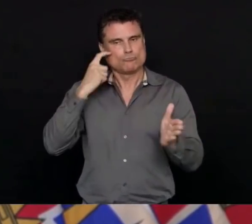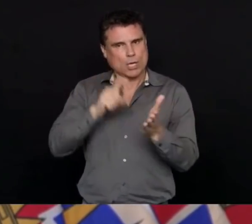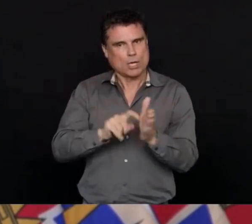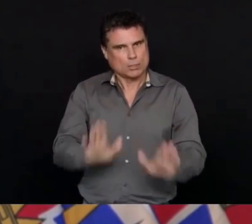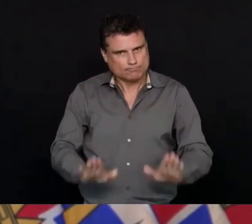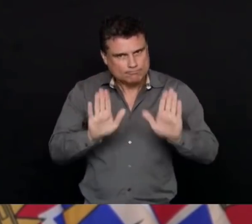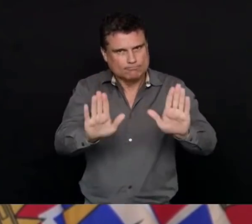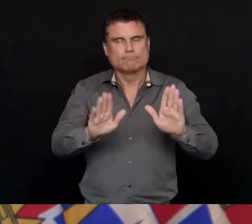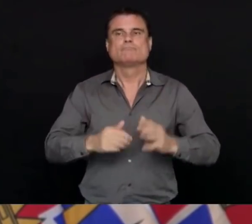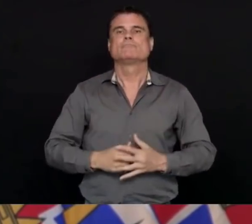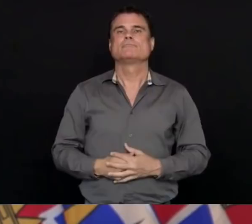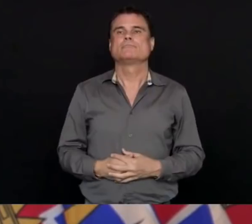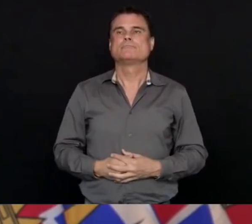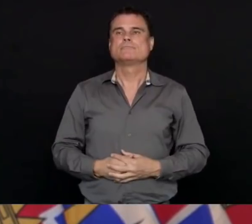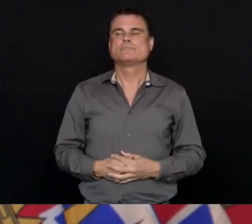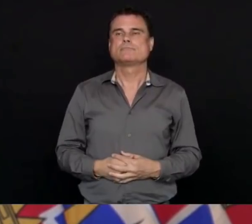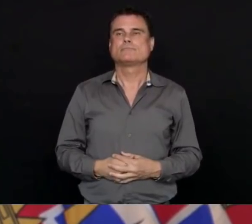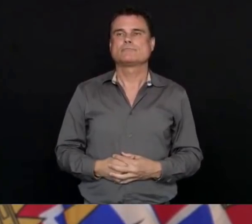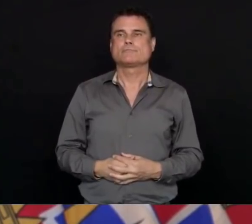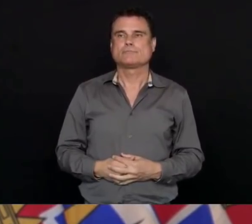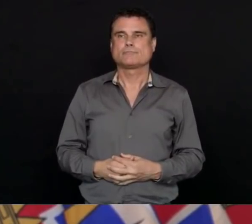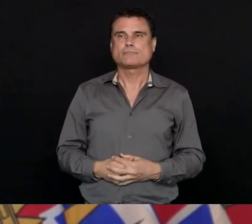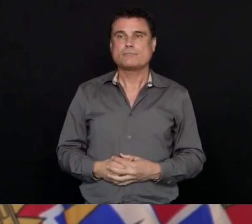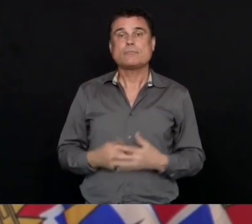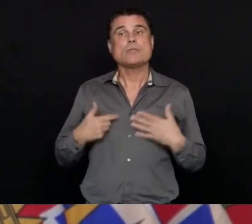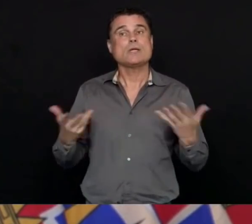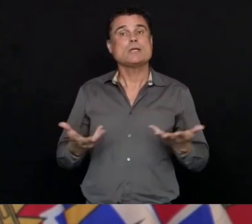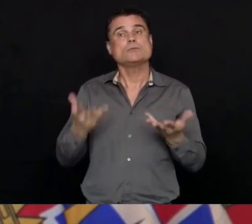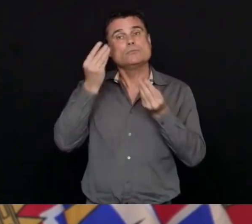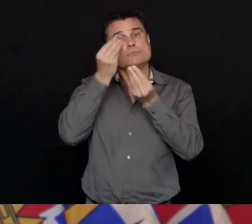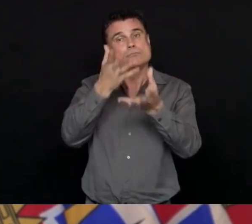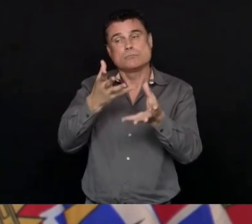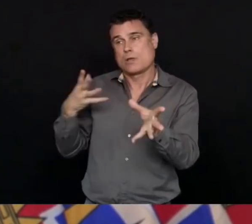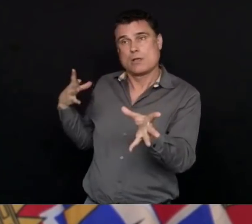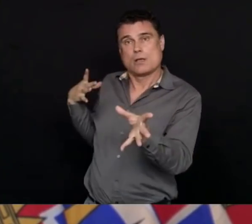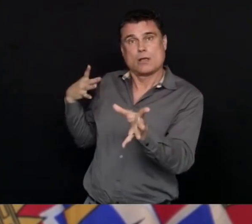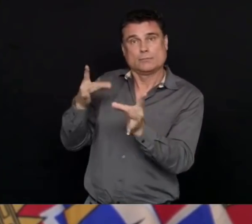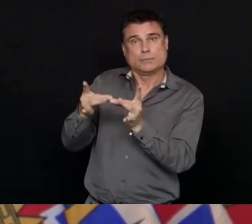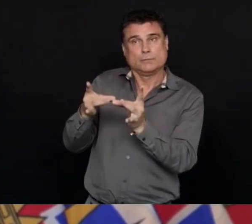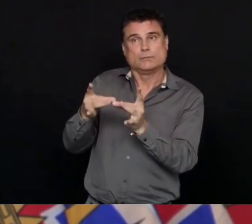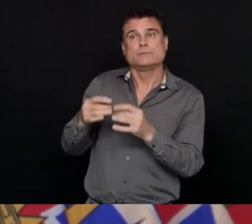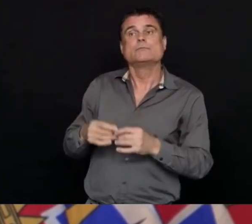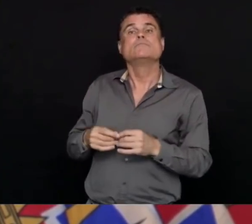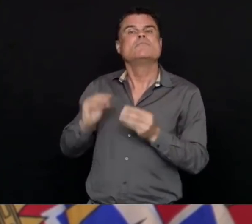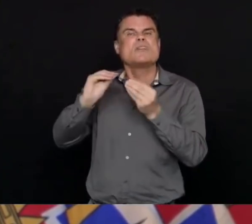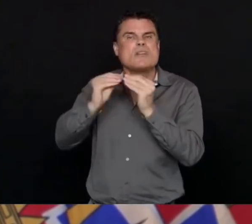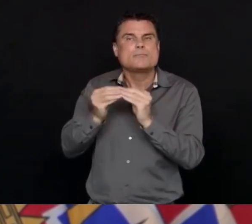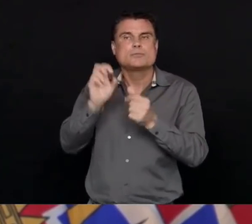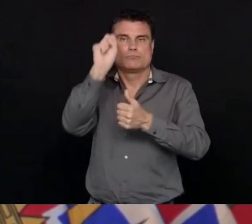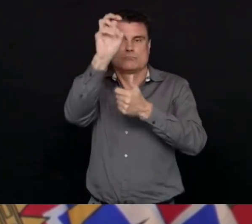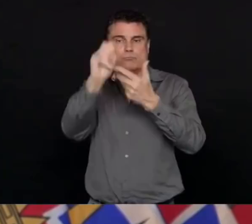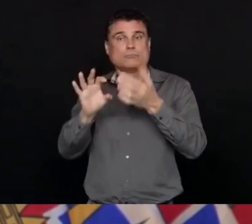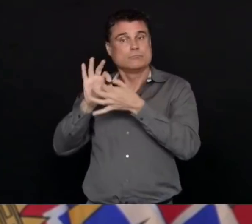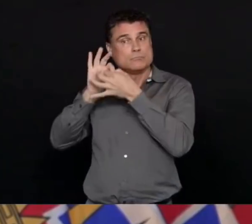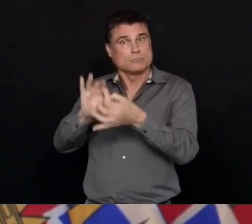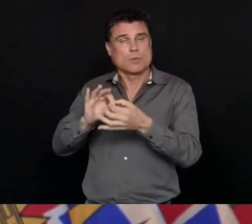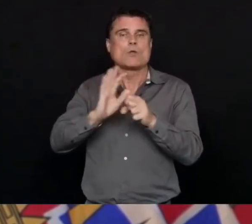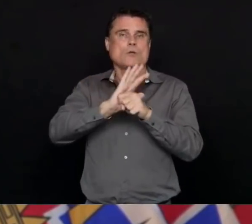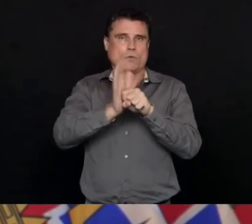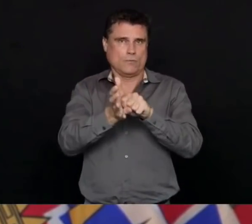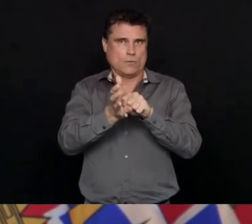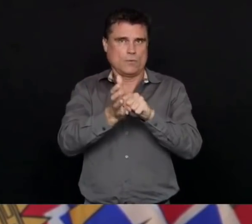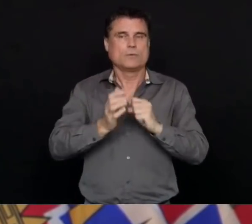And I'm here to give you the update on where we are with COVID-19 here in British Columbia. We have another 35